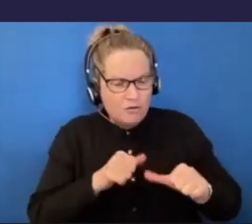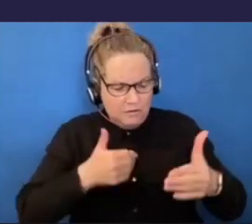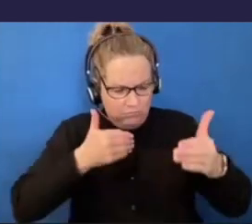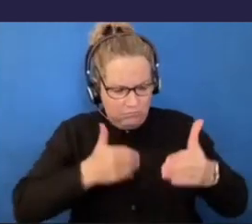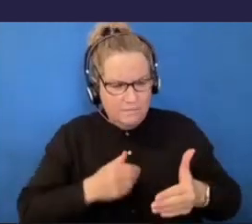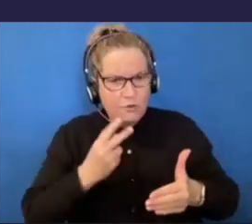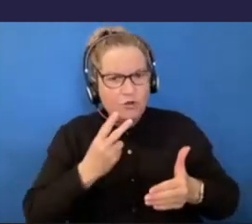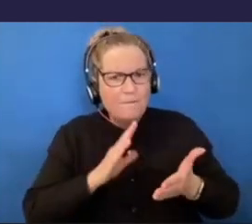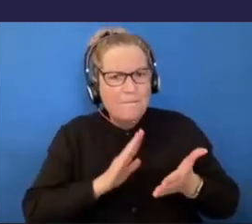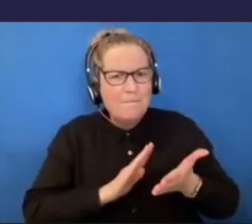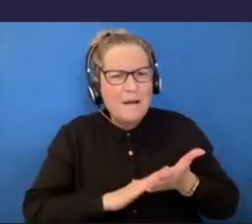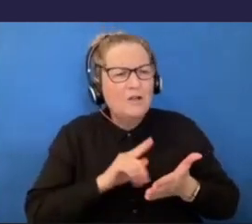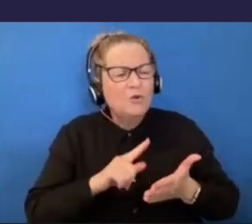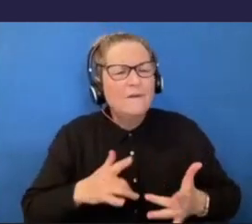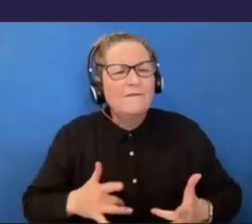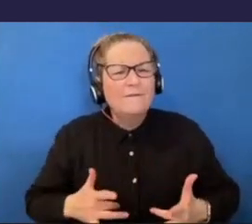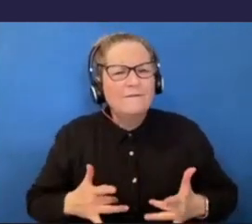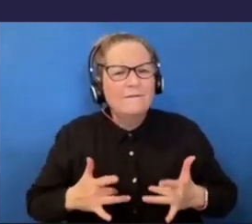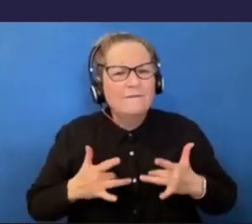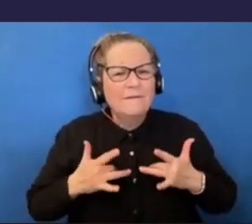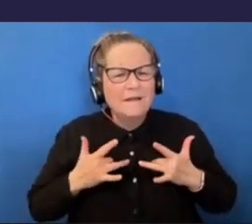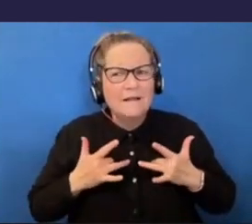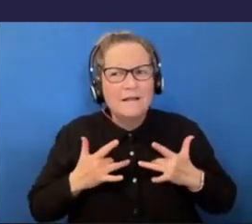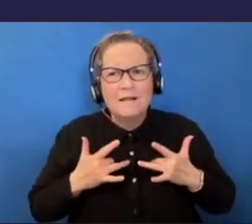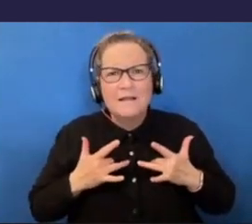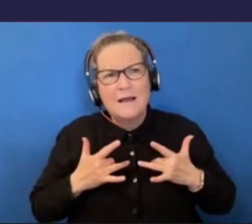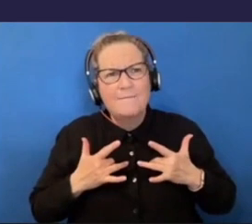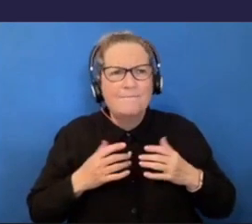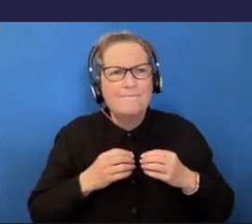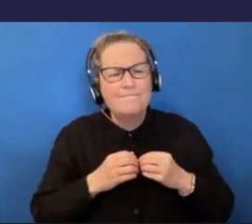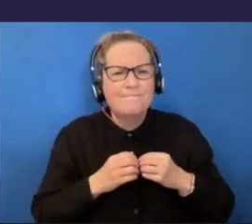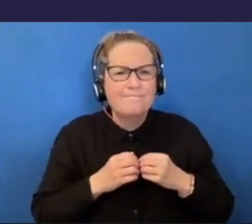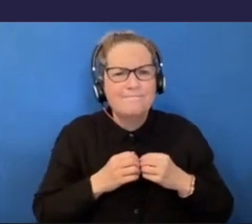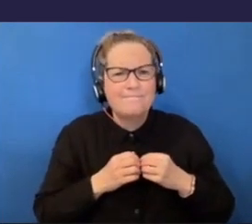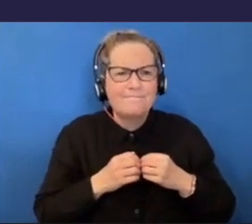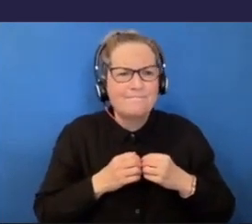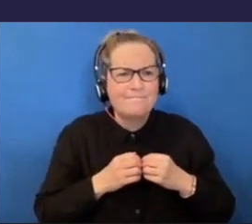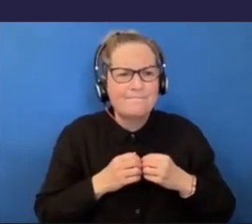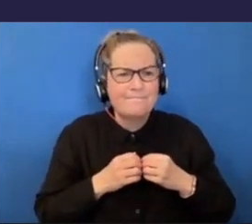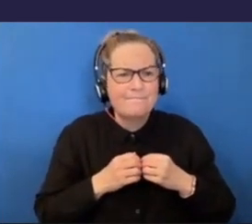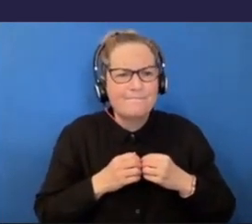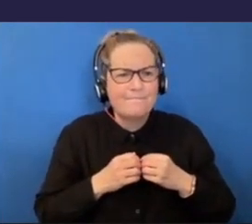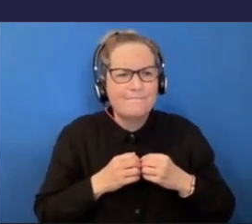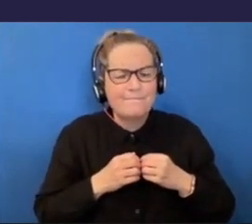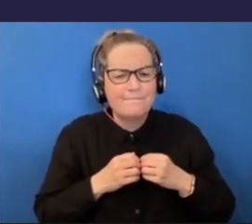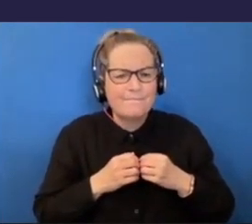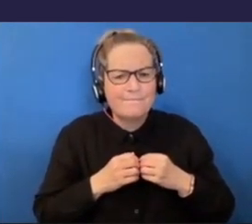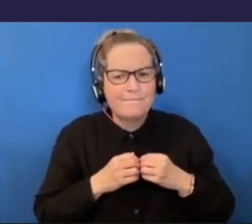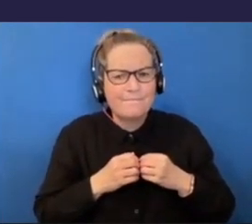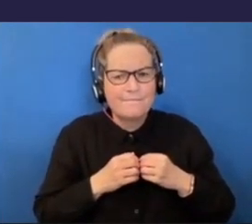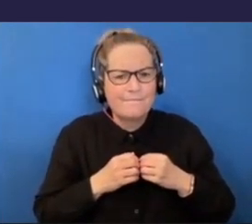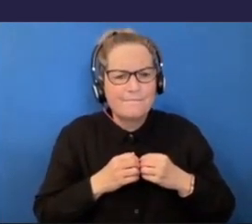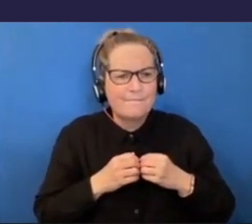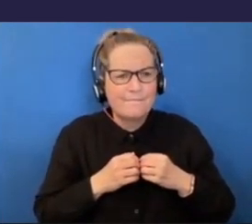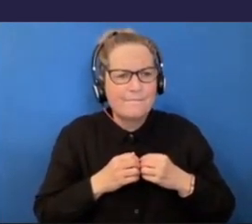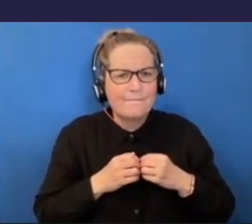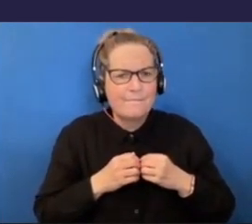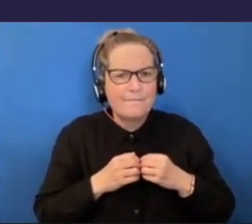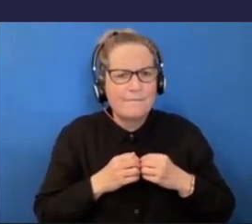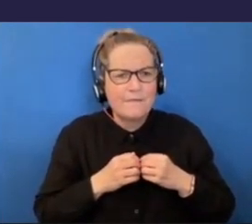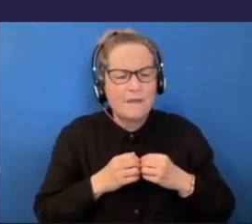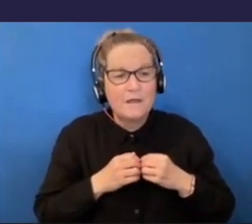a sense about how the like living arrangement kind of related to